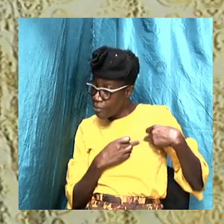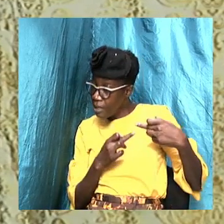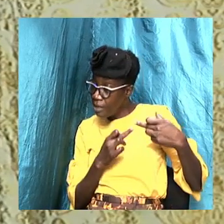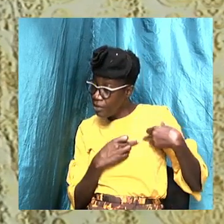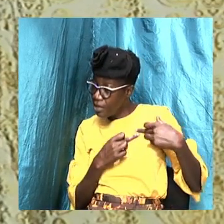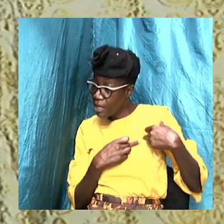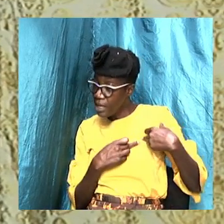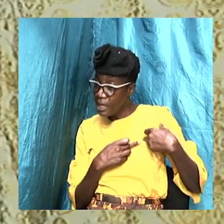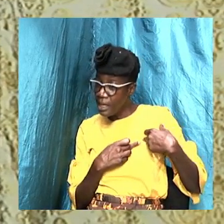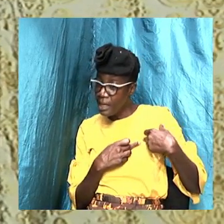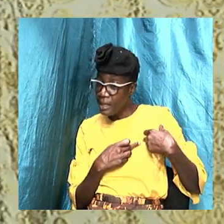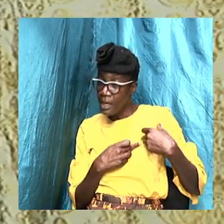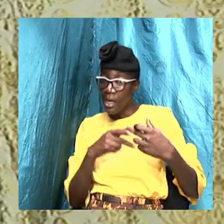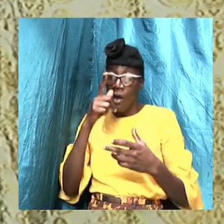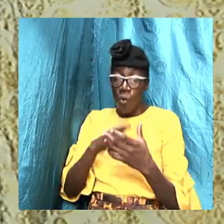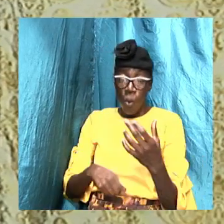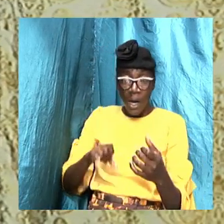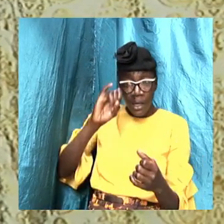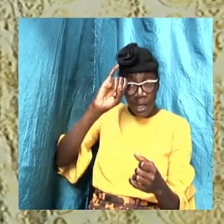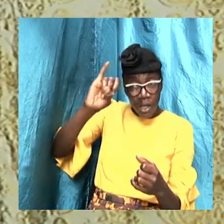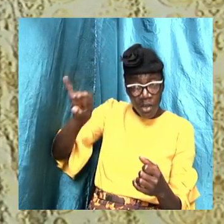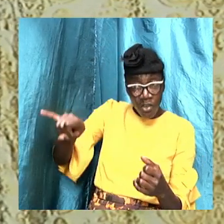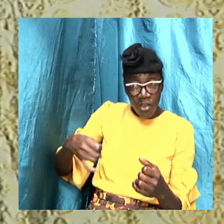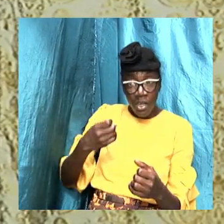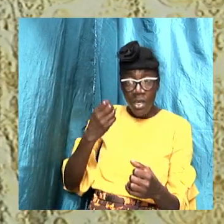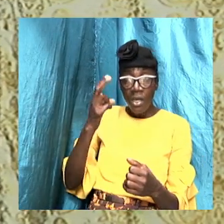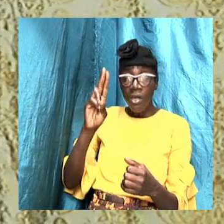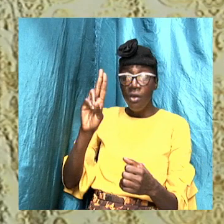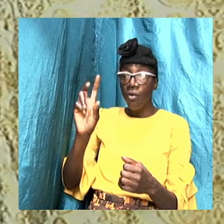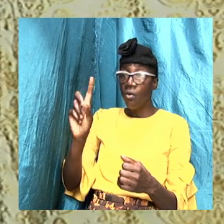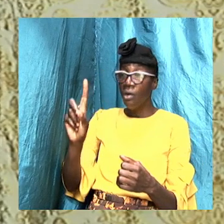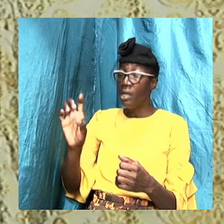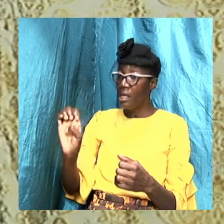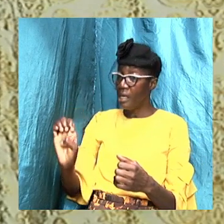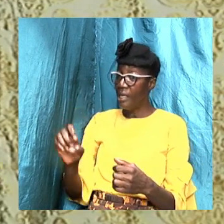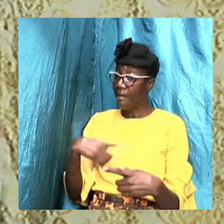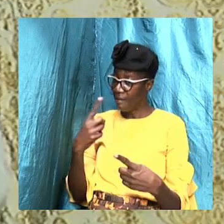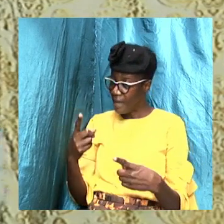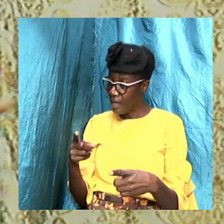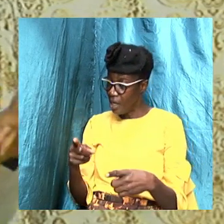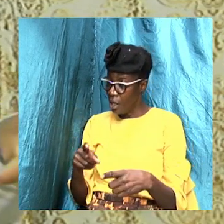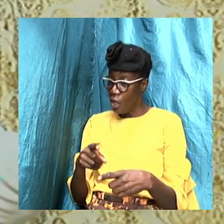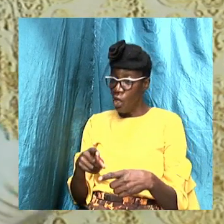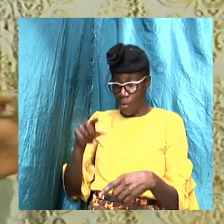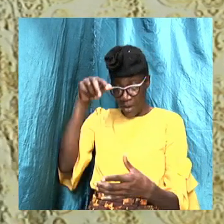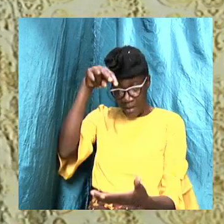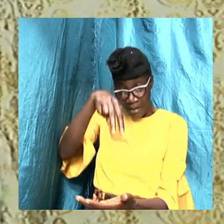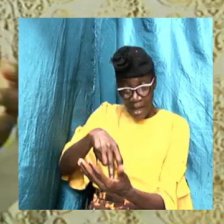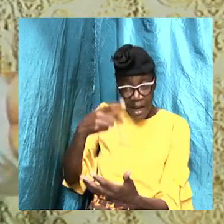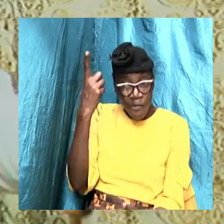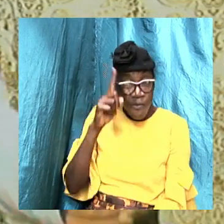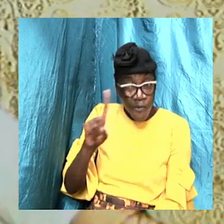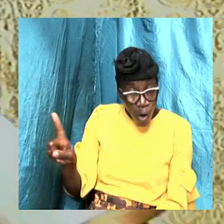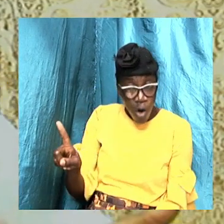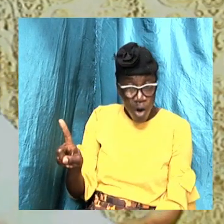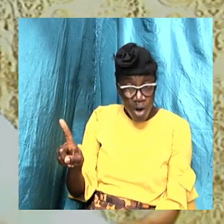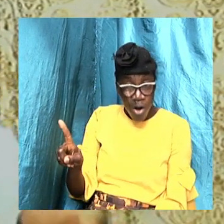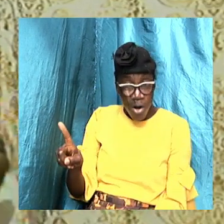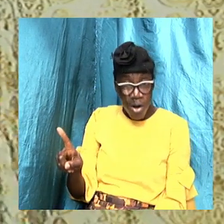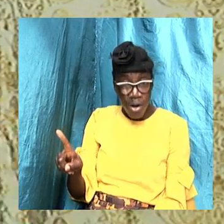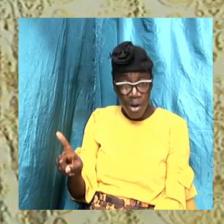is that Jude said that we must contend for. So that when we get to that point and if that